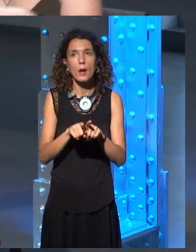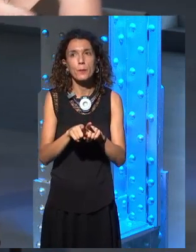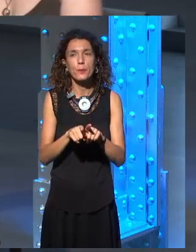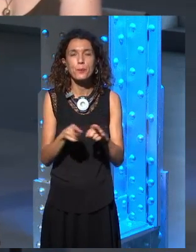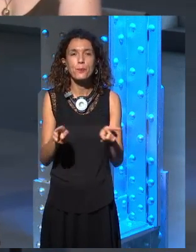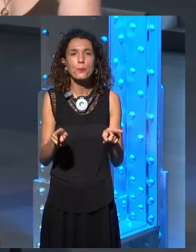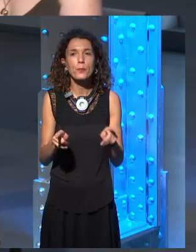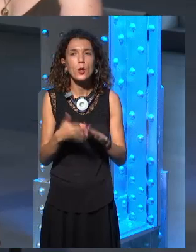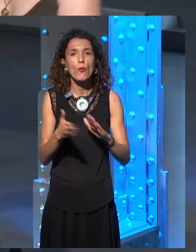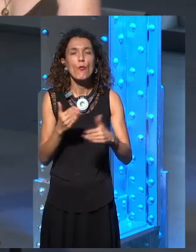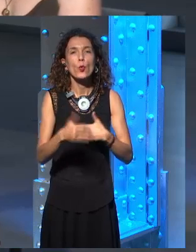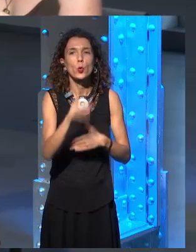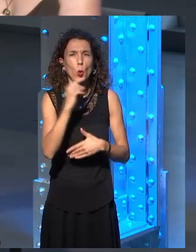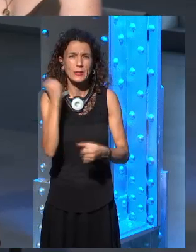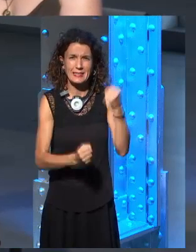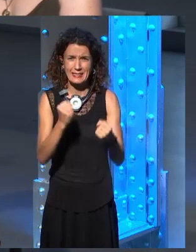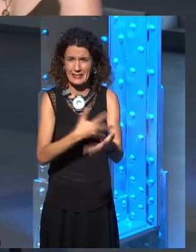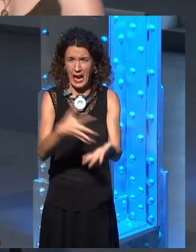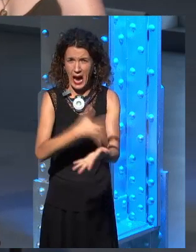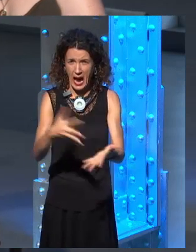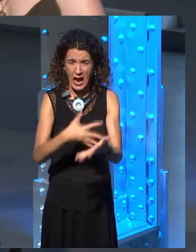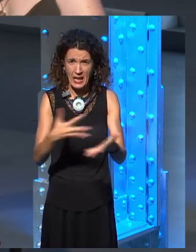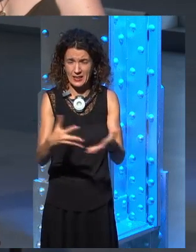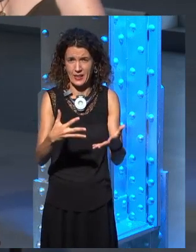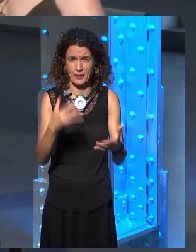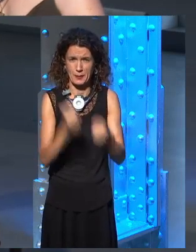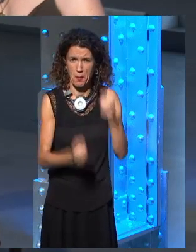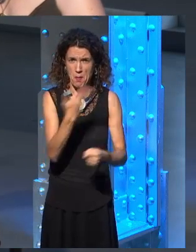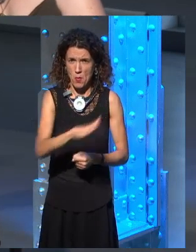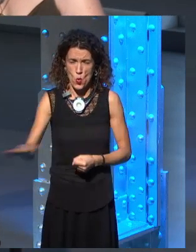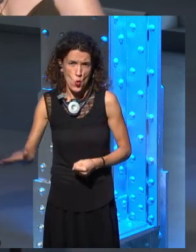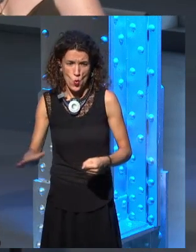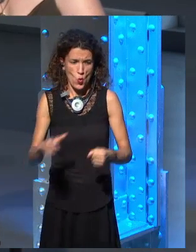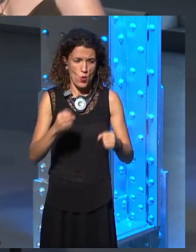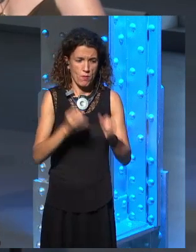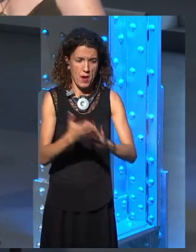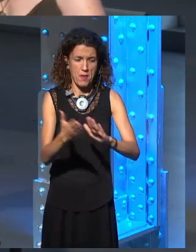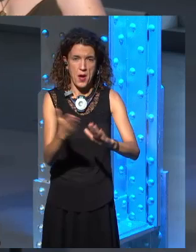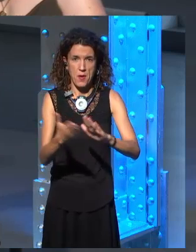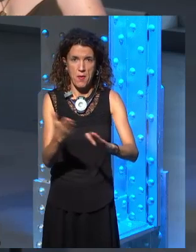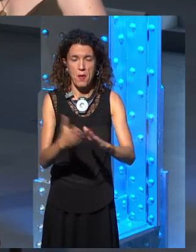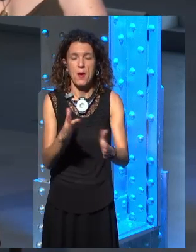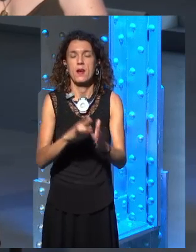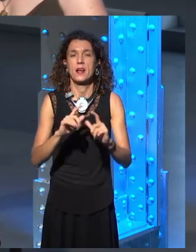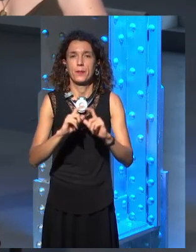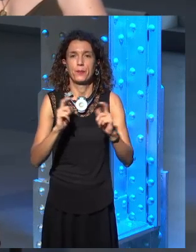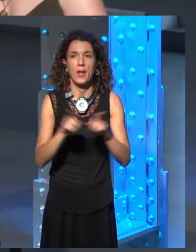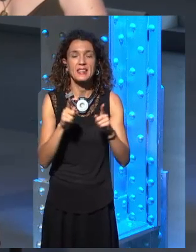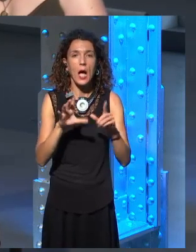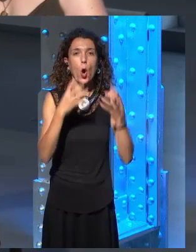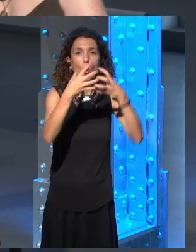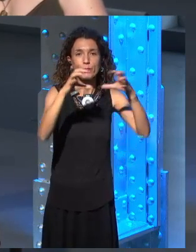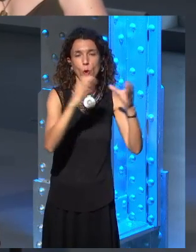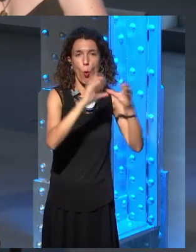collapses inwards and more people meet up. He has a lot of point of views and he